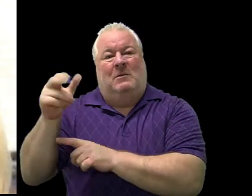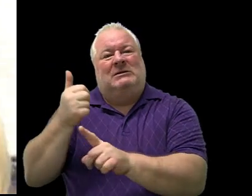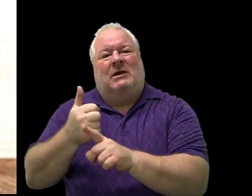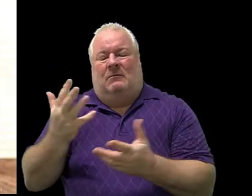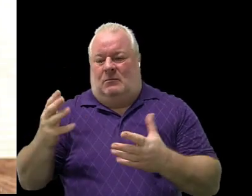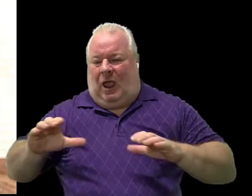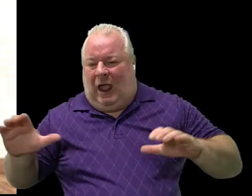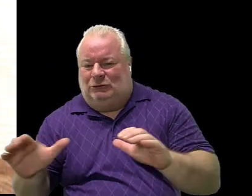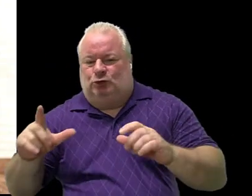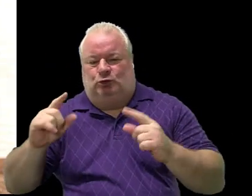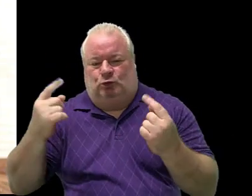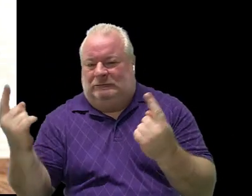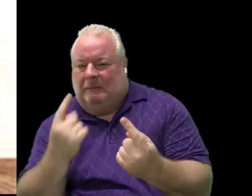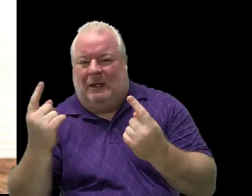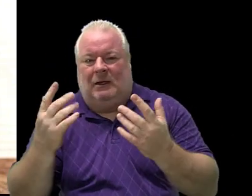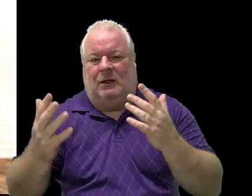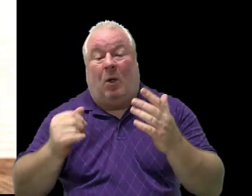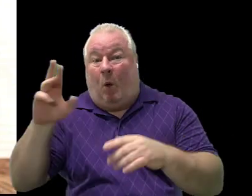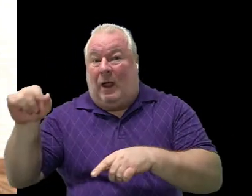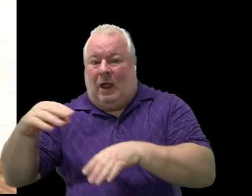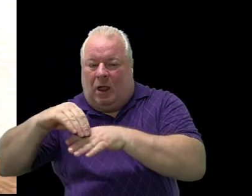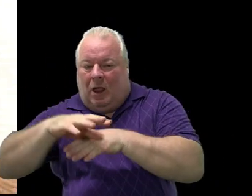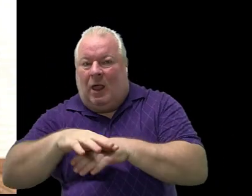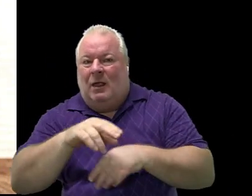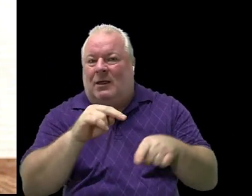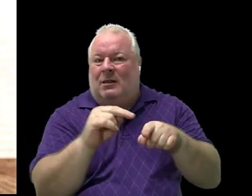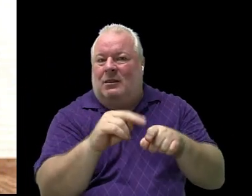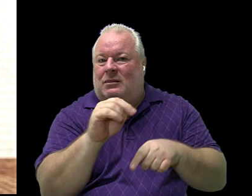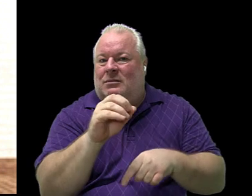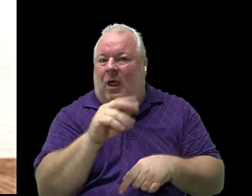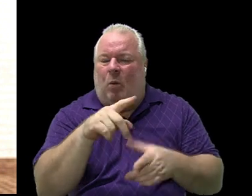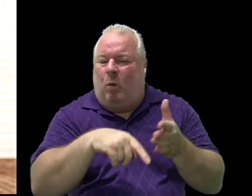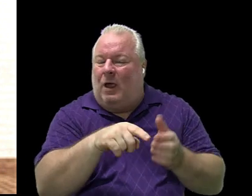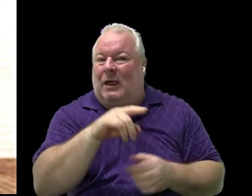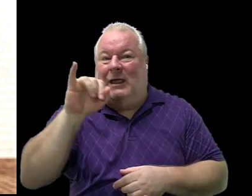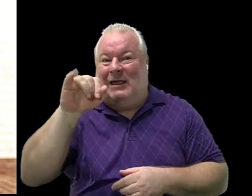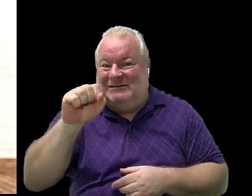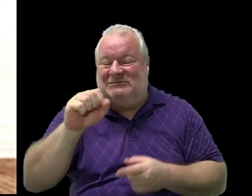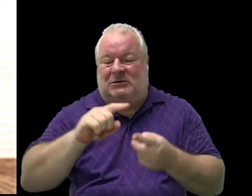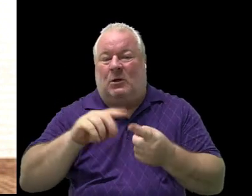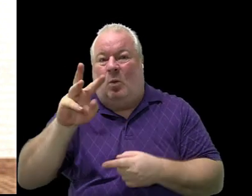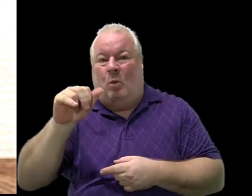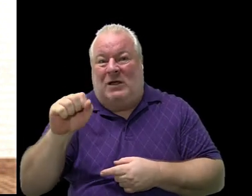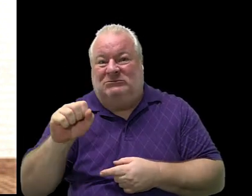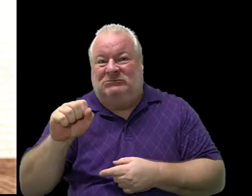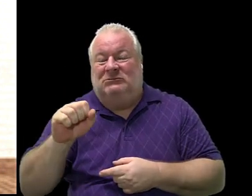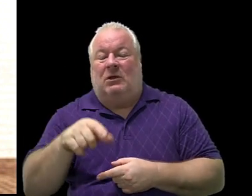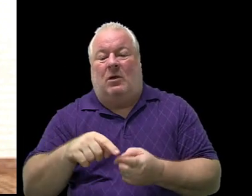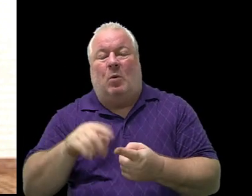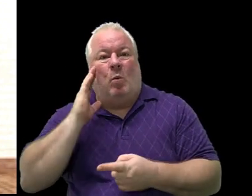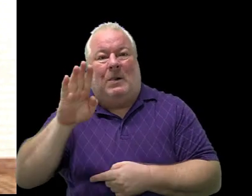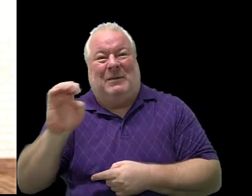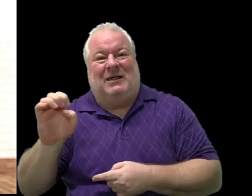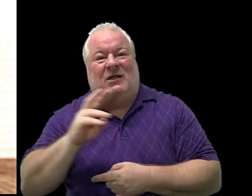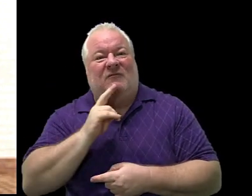verb is an action word, or it tells you what the noun is, was, or will be.